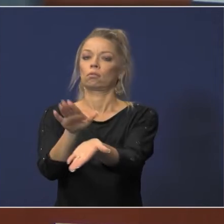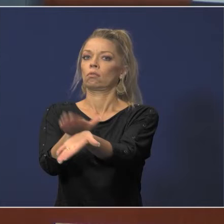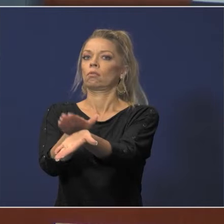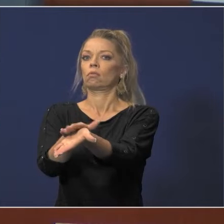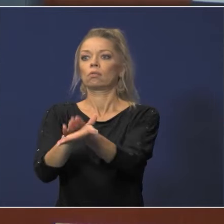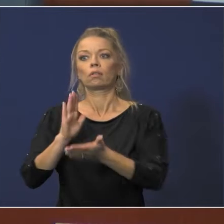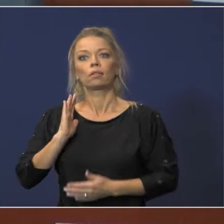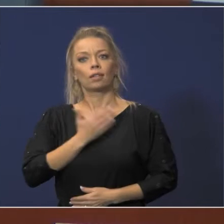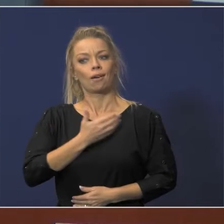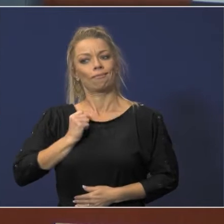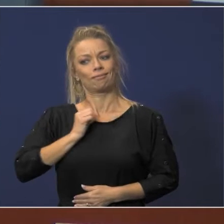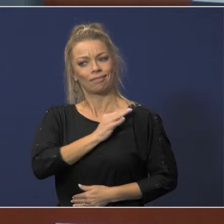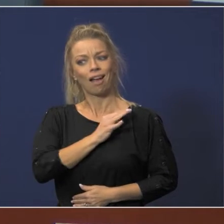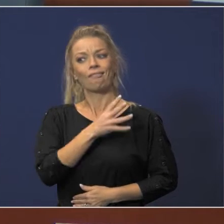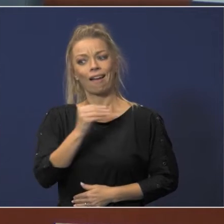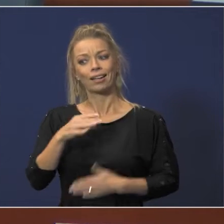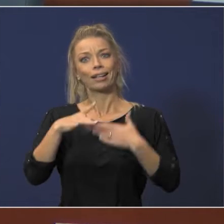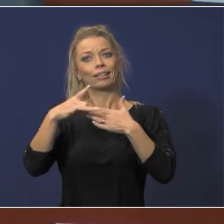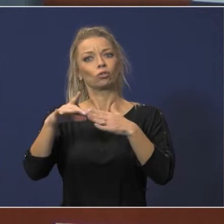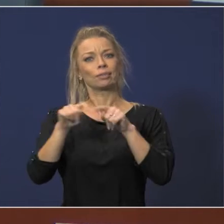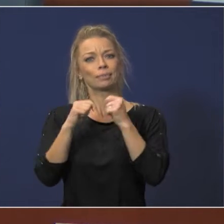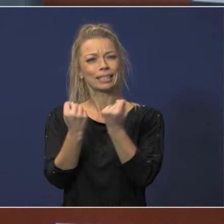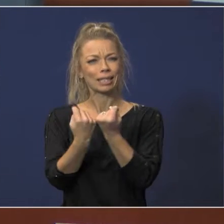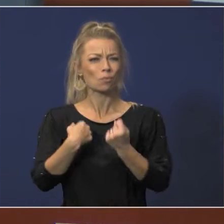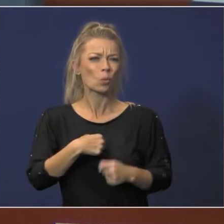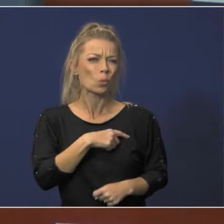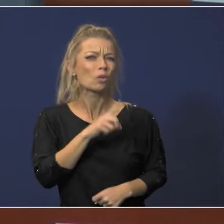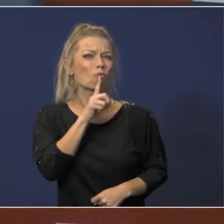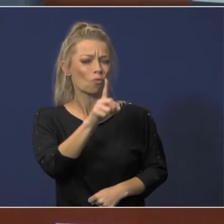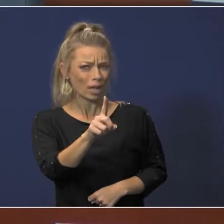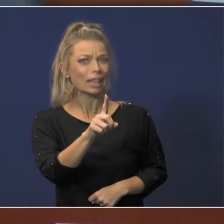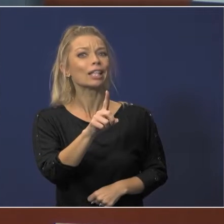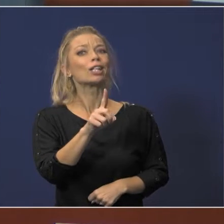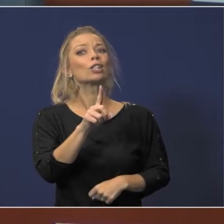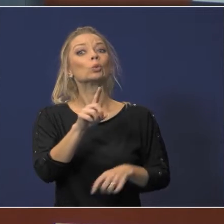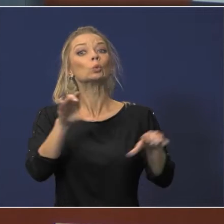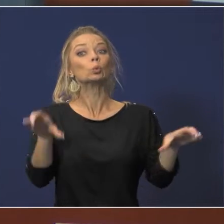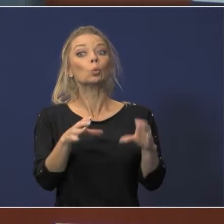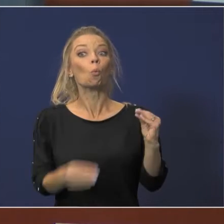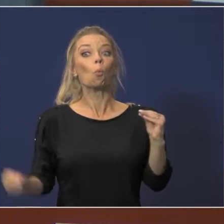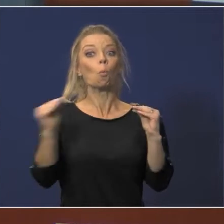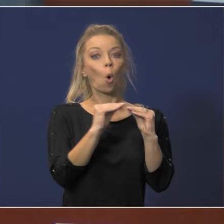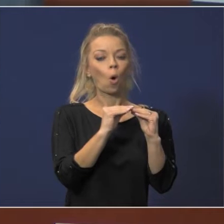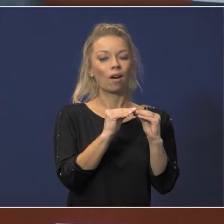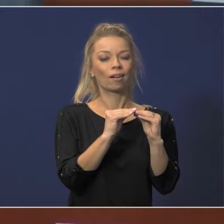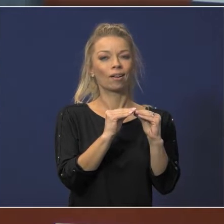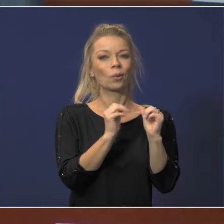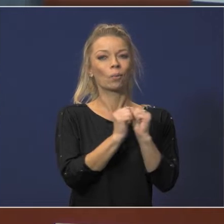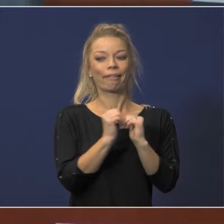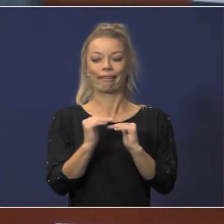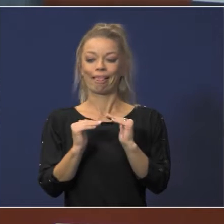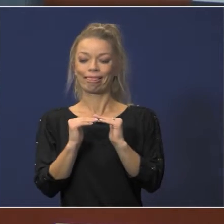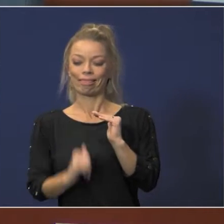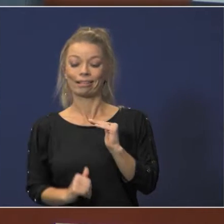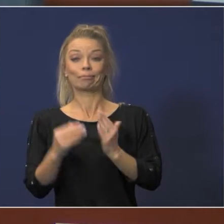our entire leadership team that we truly do more with less than any district around us so